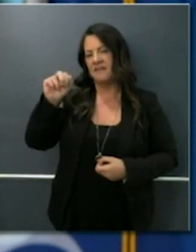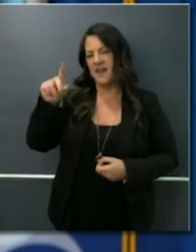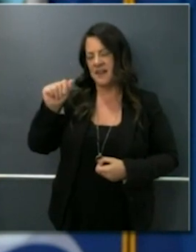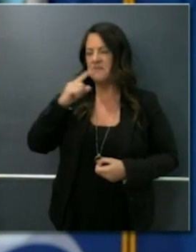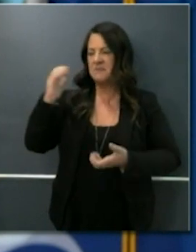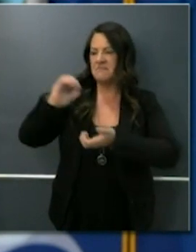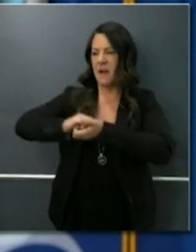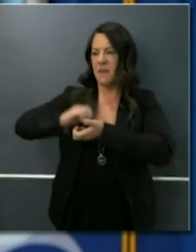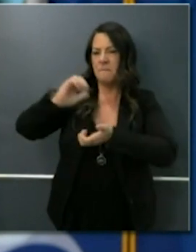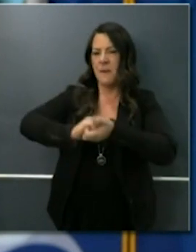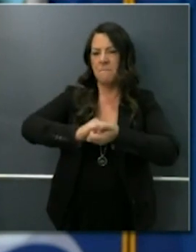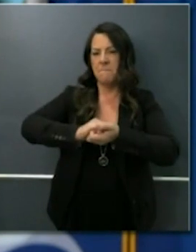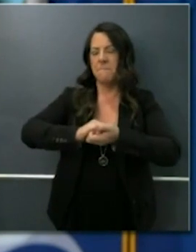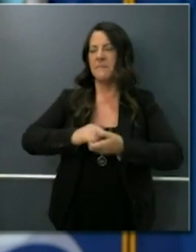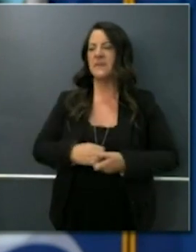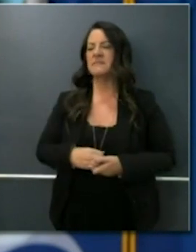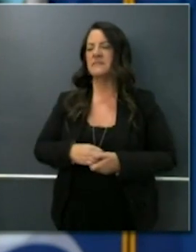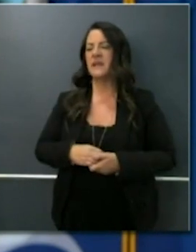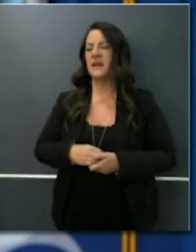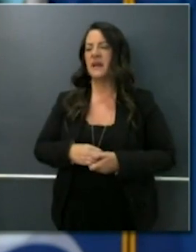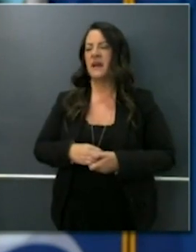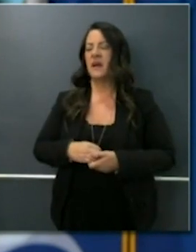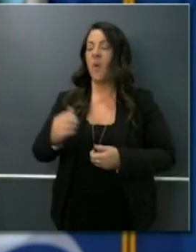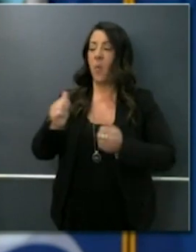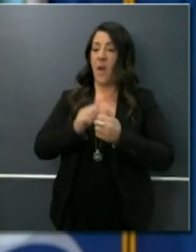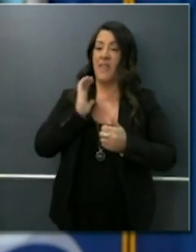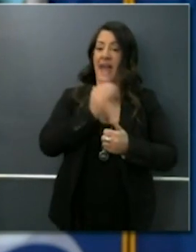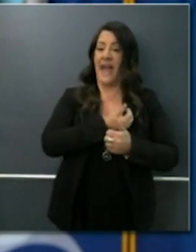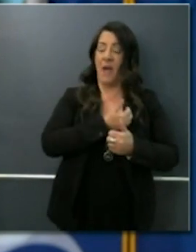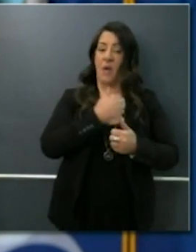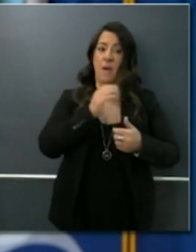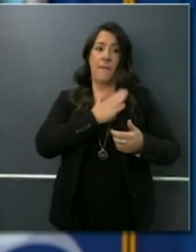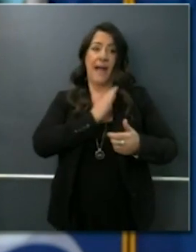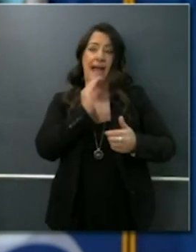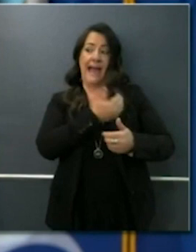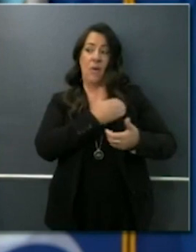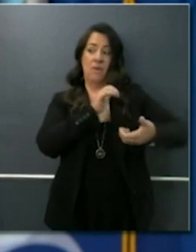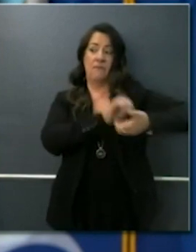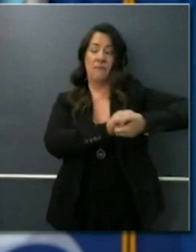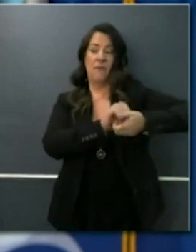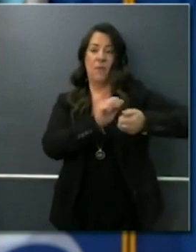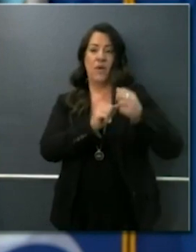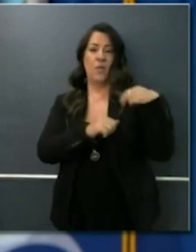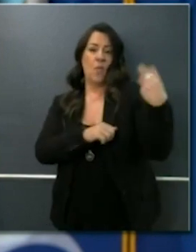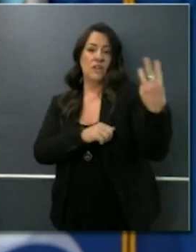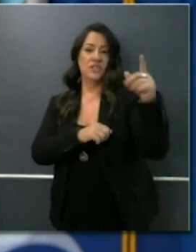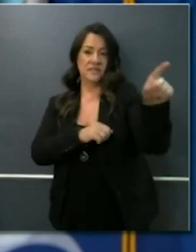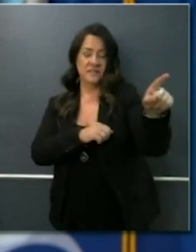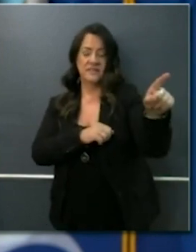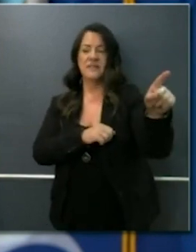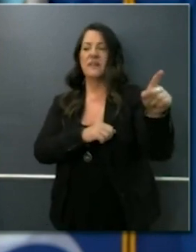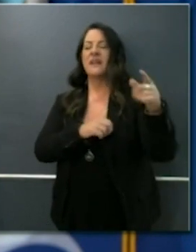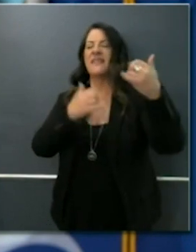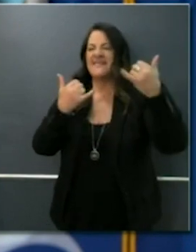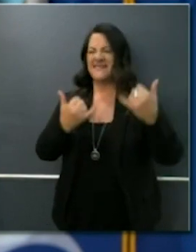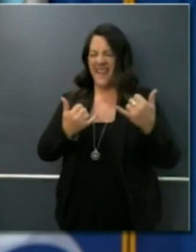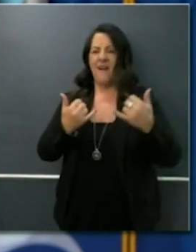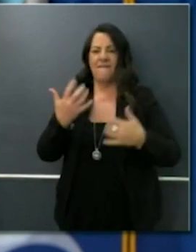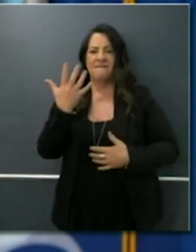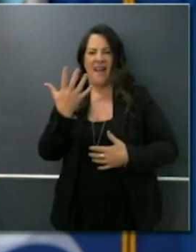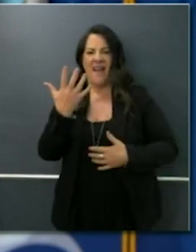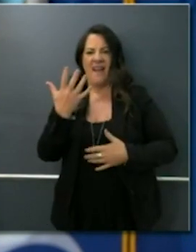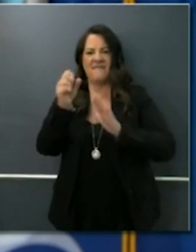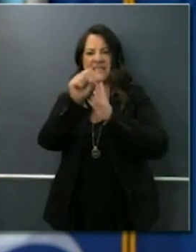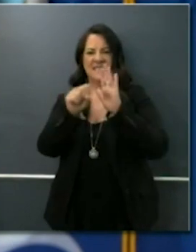was formed a few weeks back with Washington state and Oregon. This now allows all five states to begin to